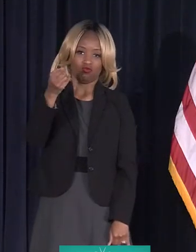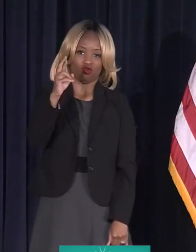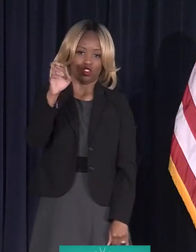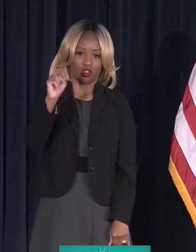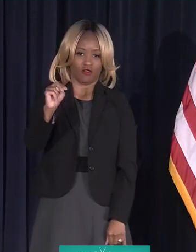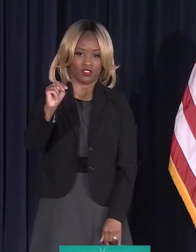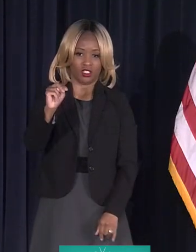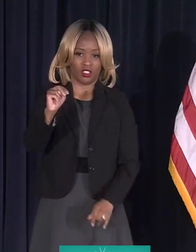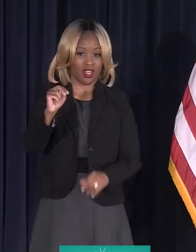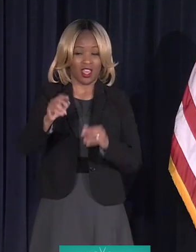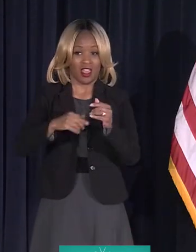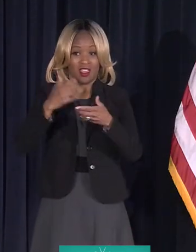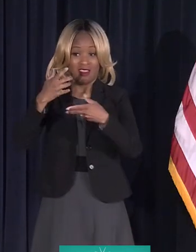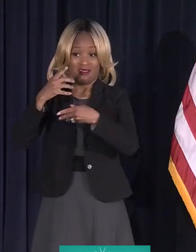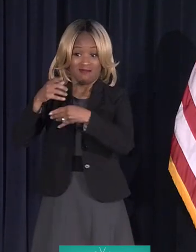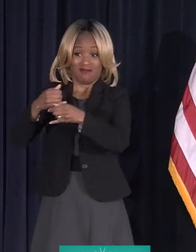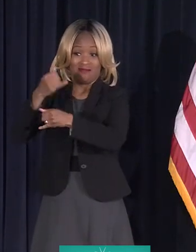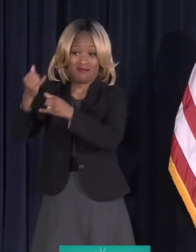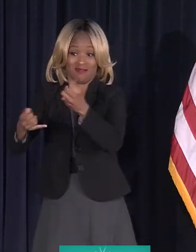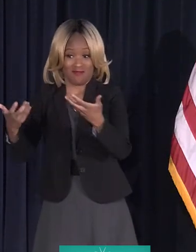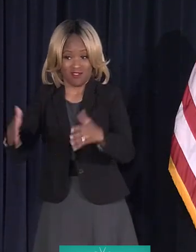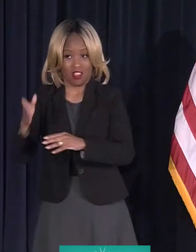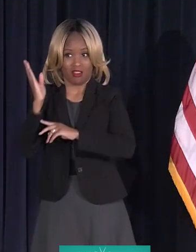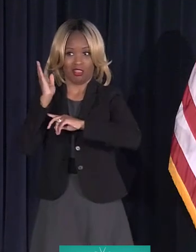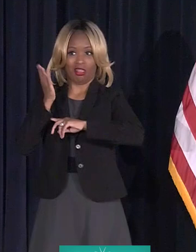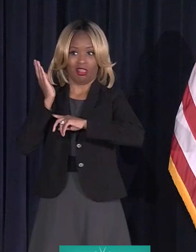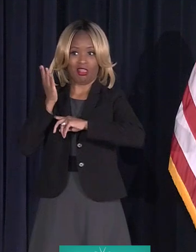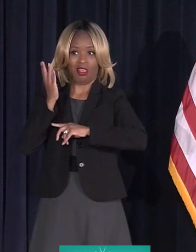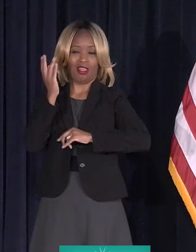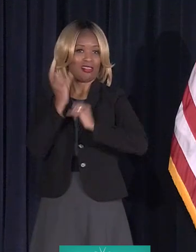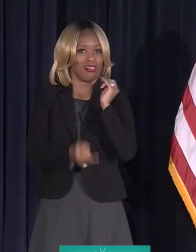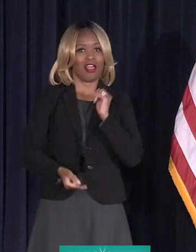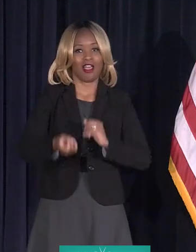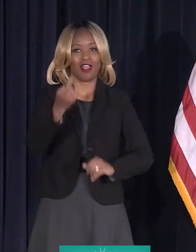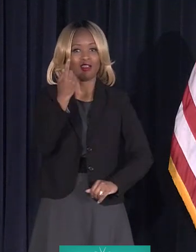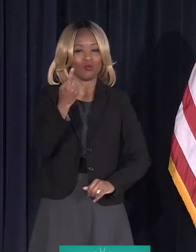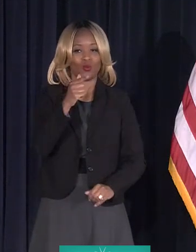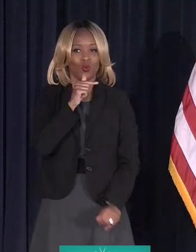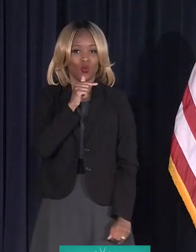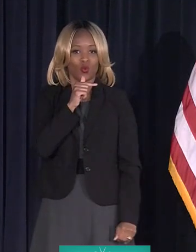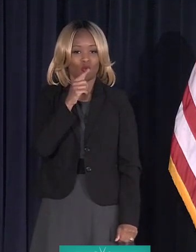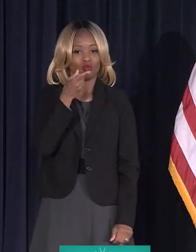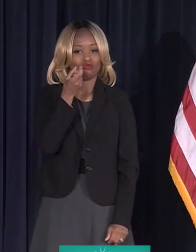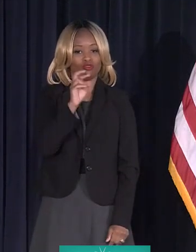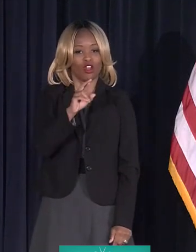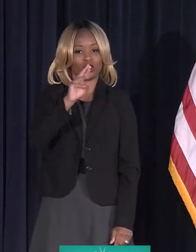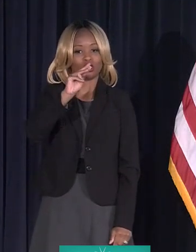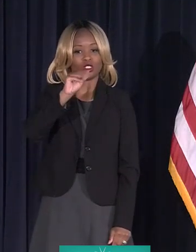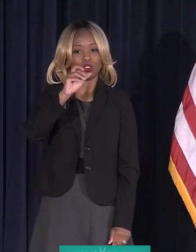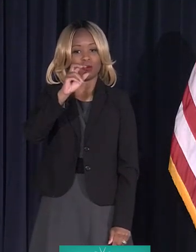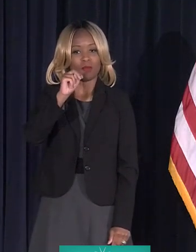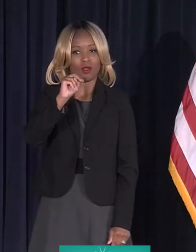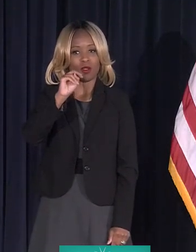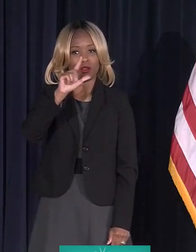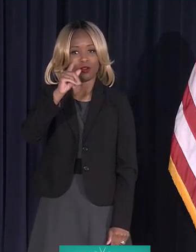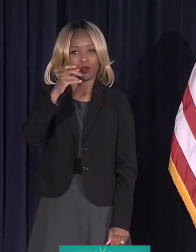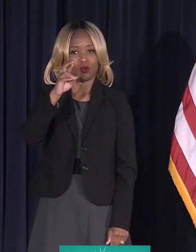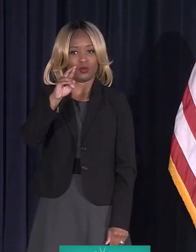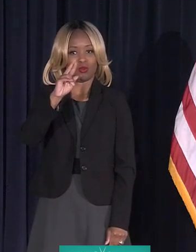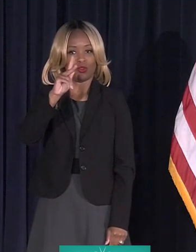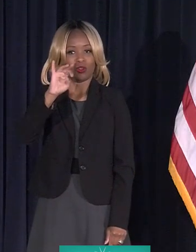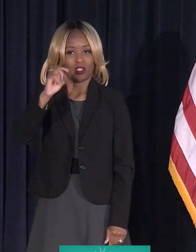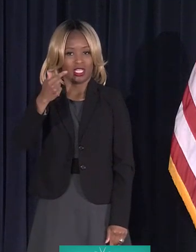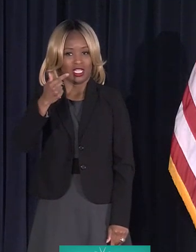speak. The last speaker is Dr. Martin Luther King, Jr. He lays out a vision to